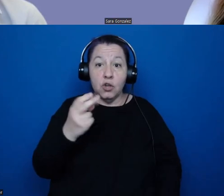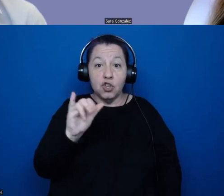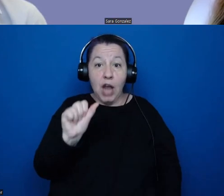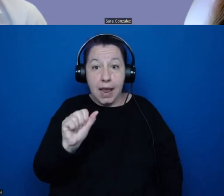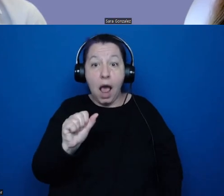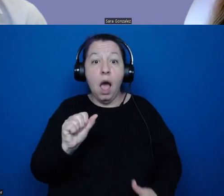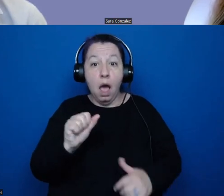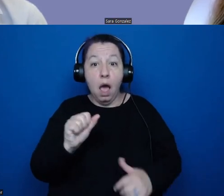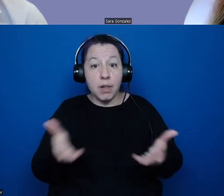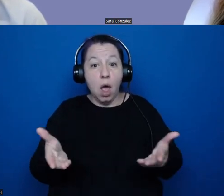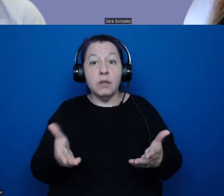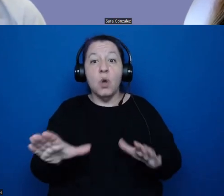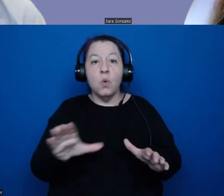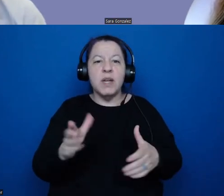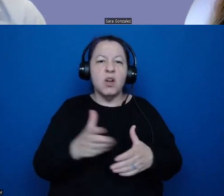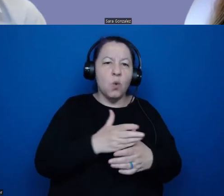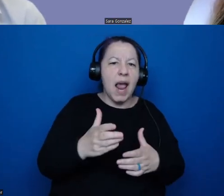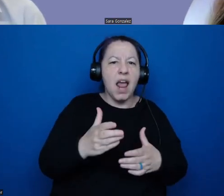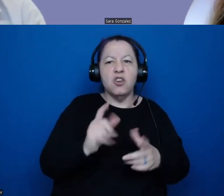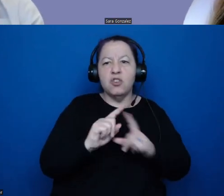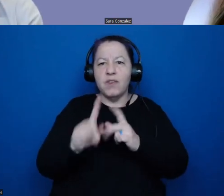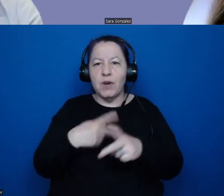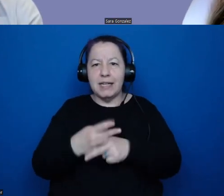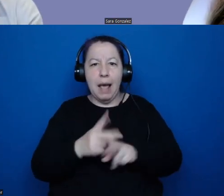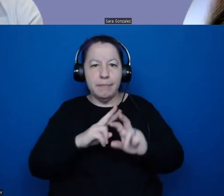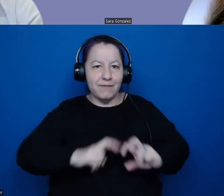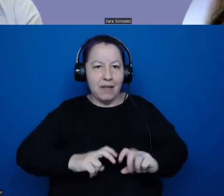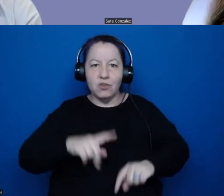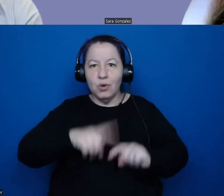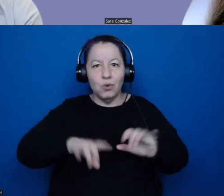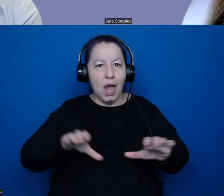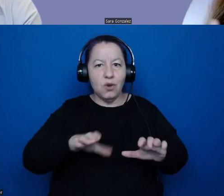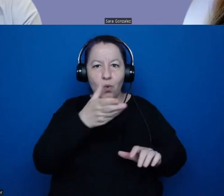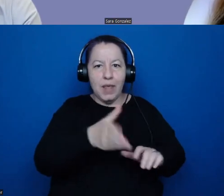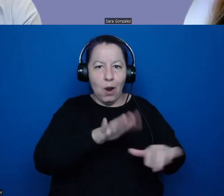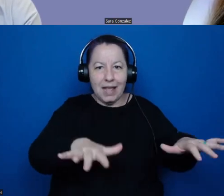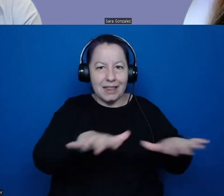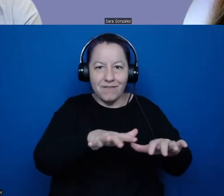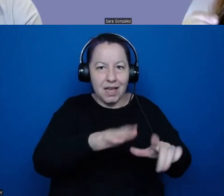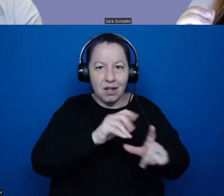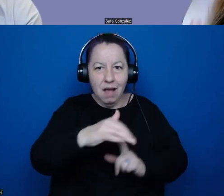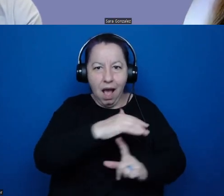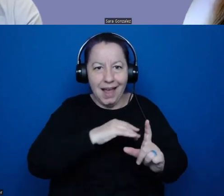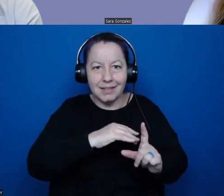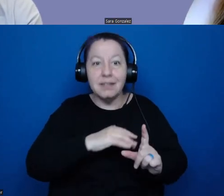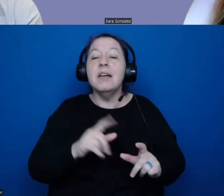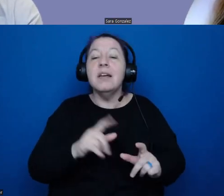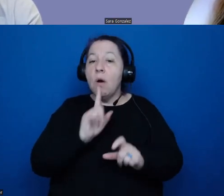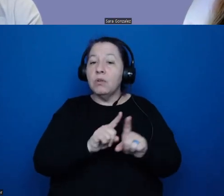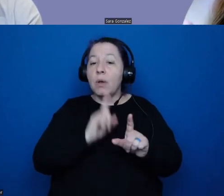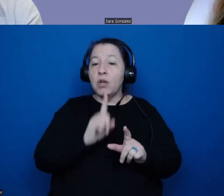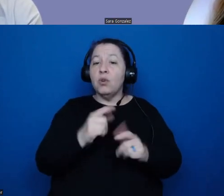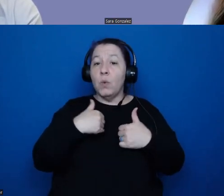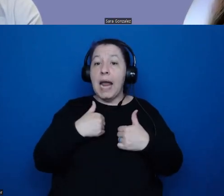and debitage analyses that you just cannot do in a field context. It also ensured that we had highly trained